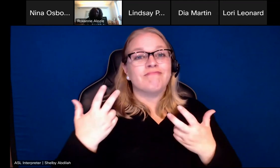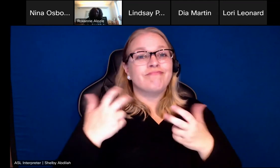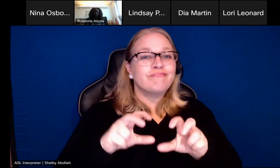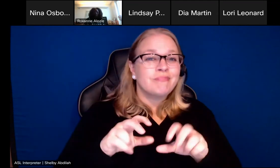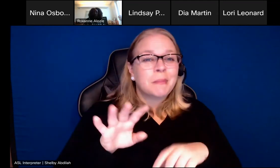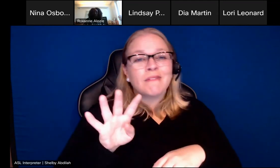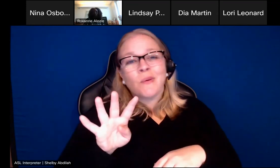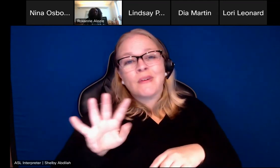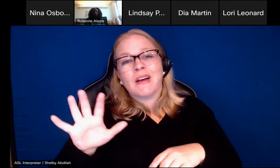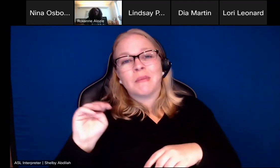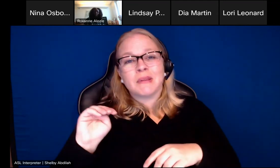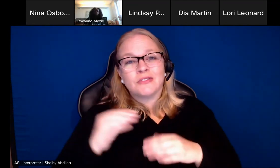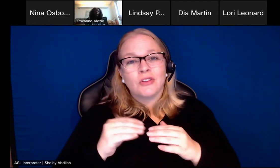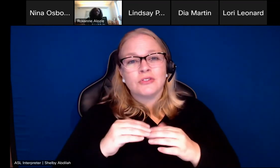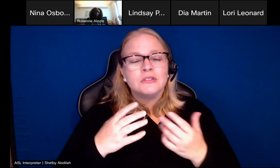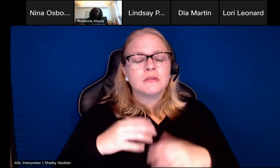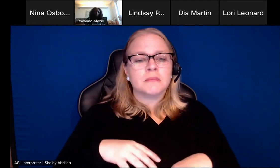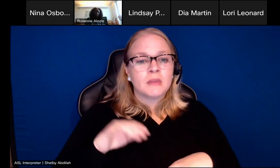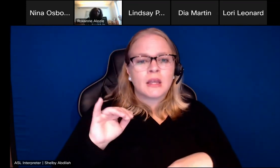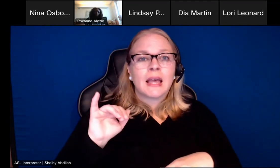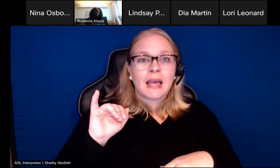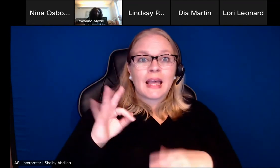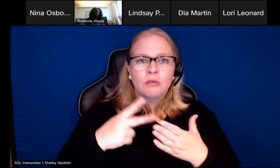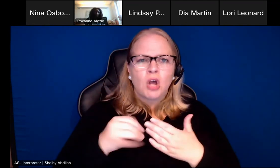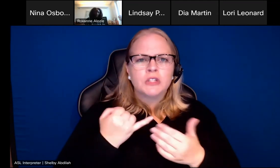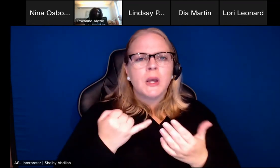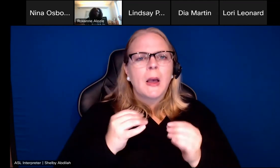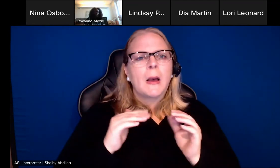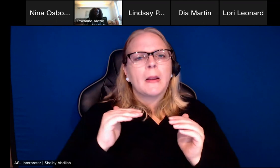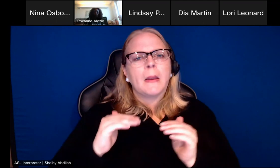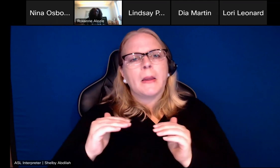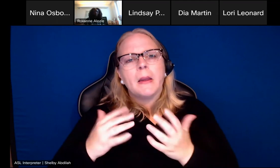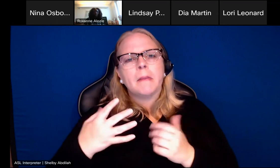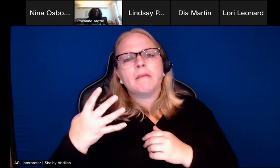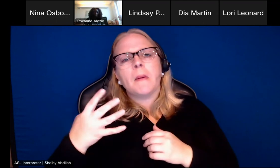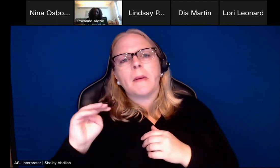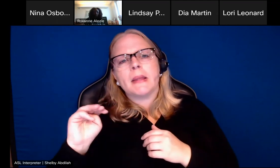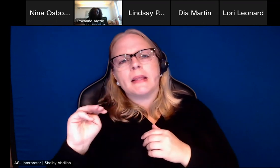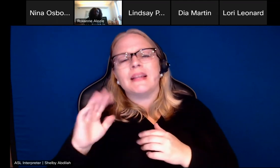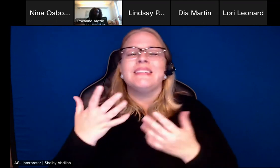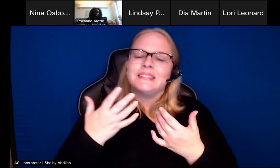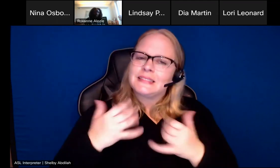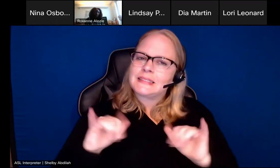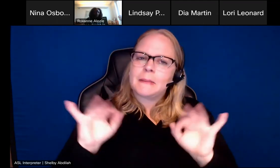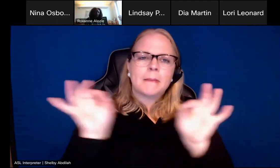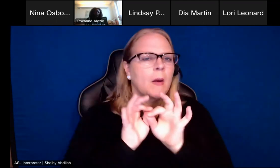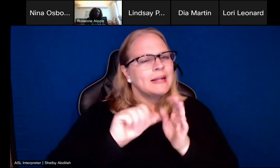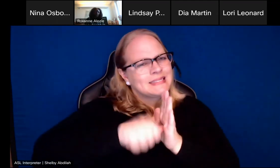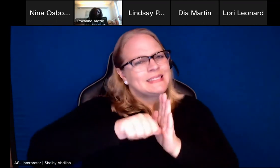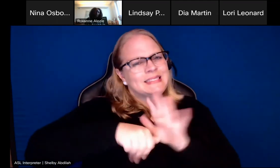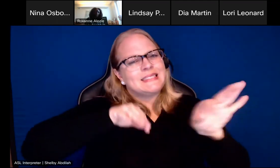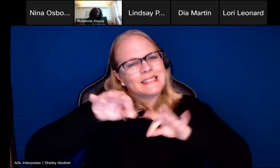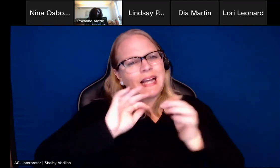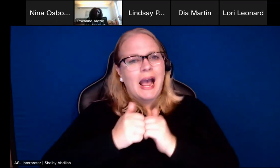happy to look at projects that are 4 million, but they do have to tell the story of development impact and indicate that those projects are